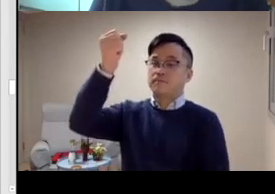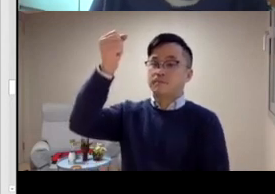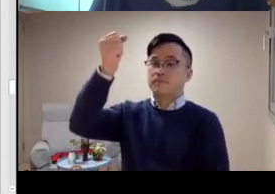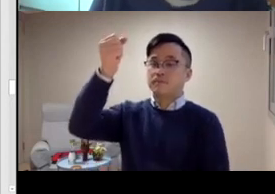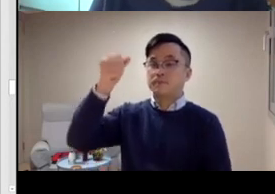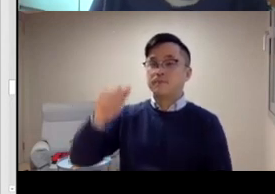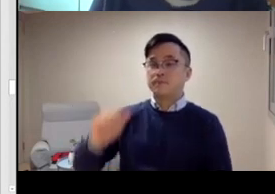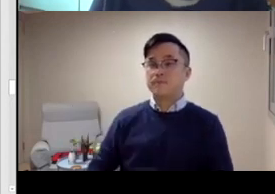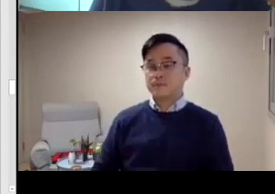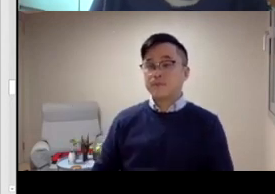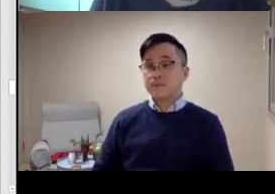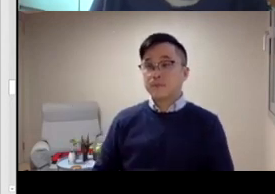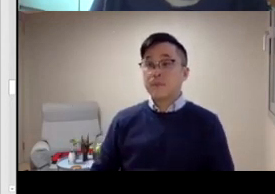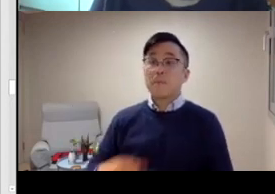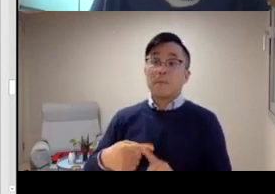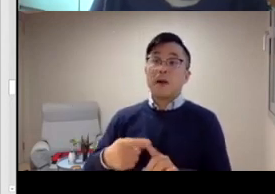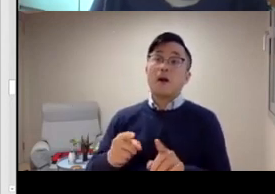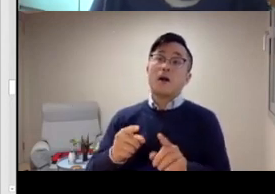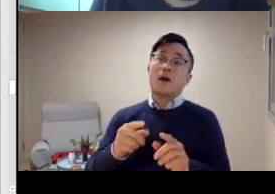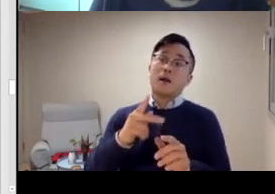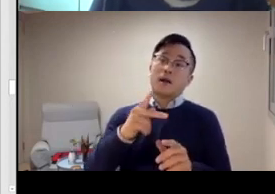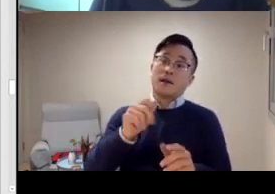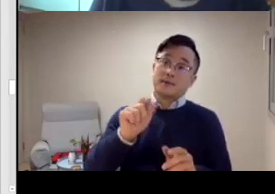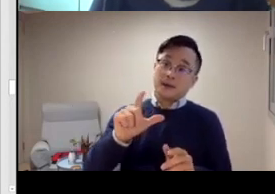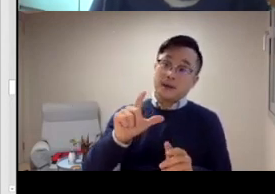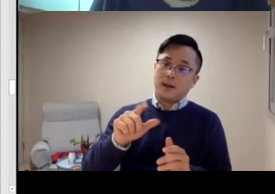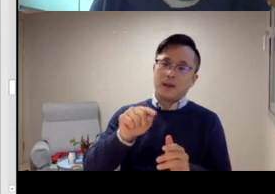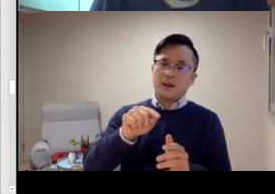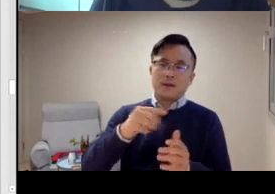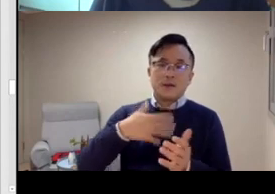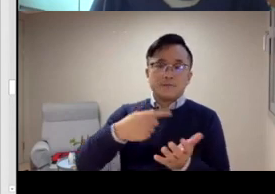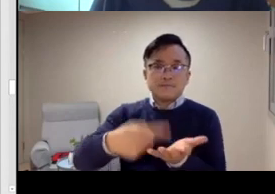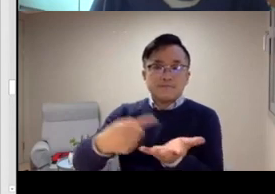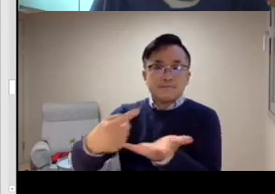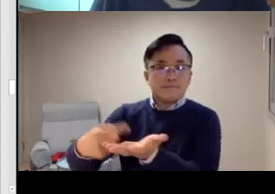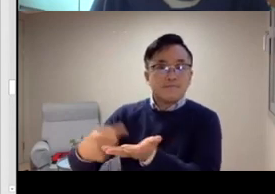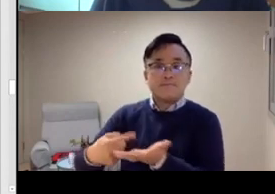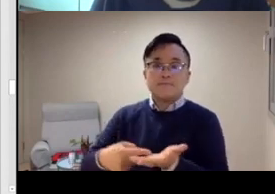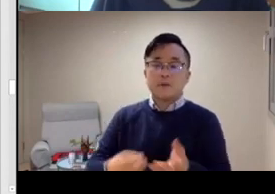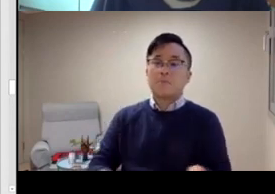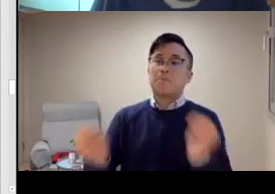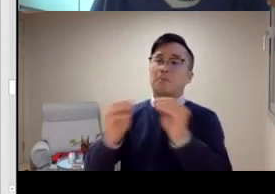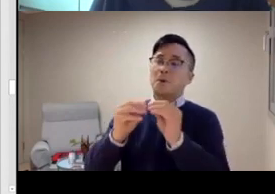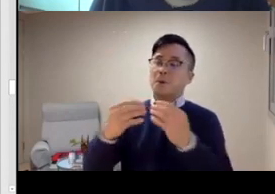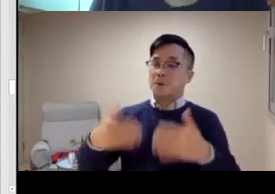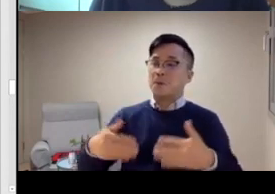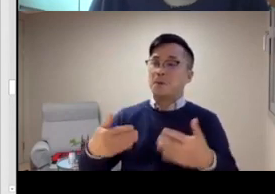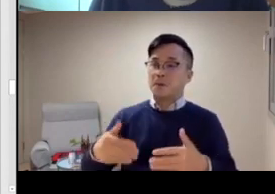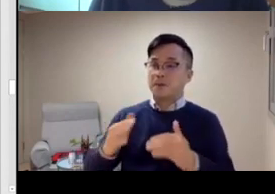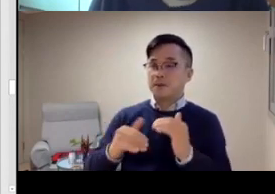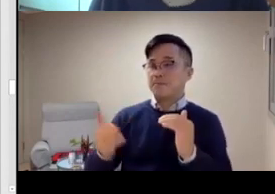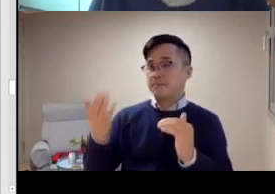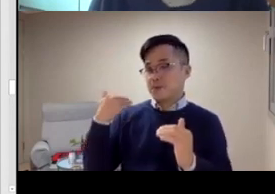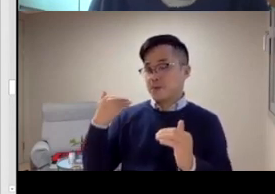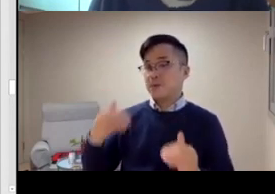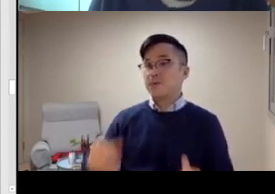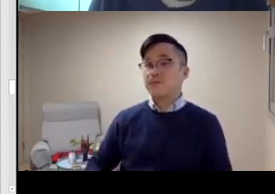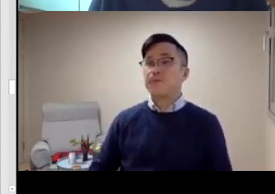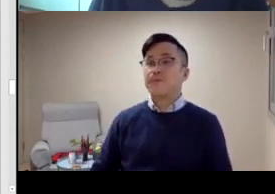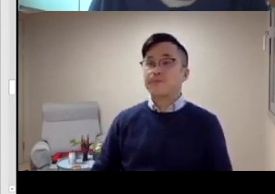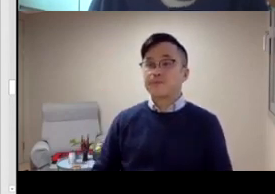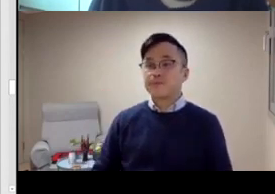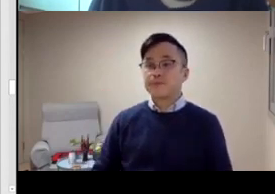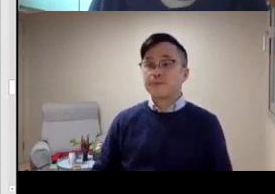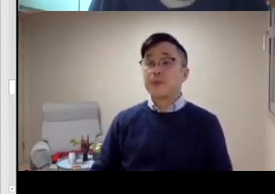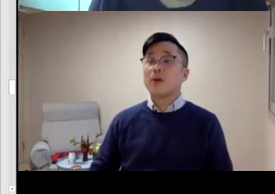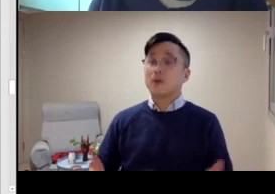And there is more funding given to sign language research. And the deaf are very happy that